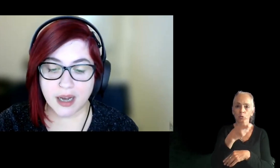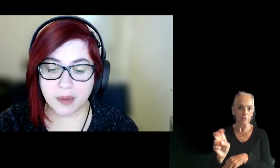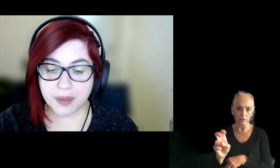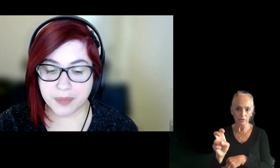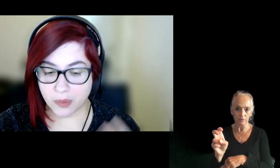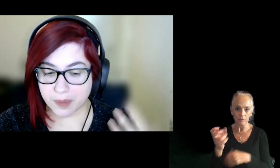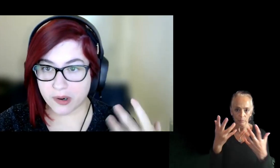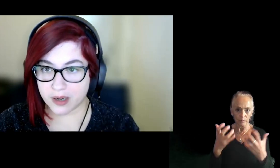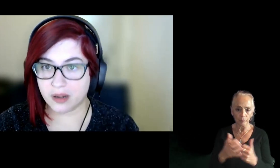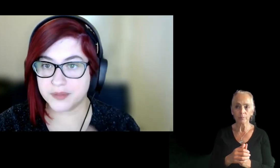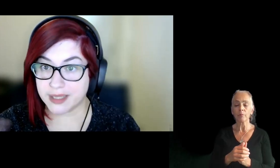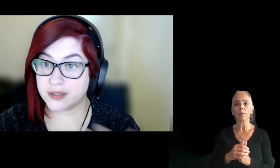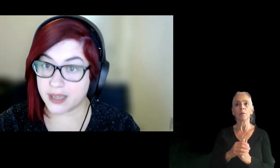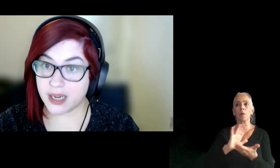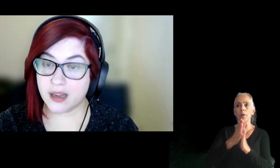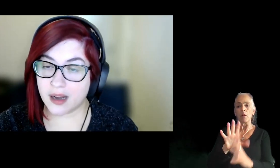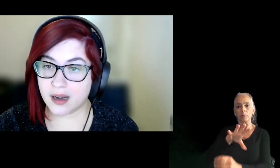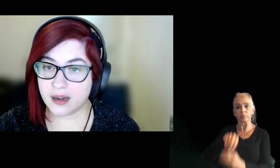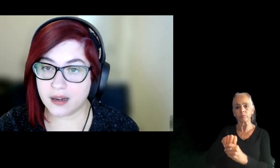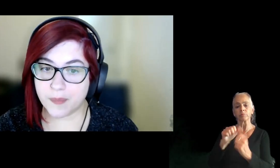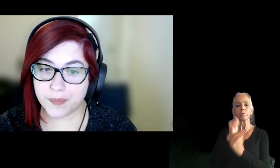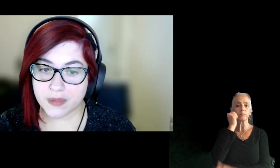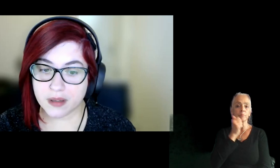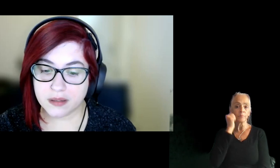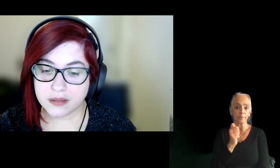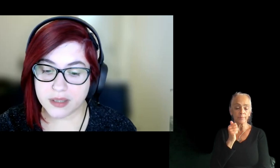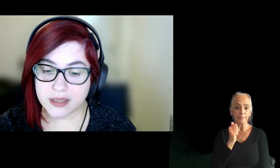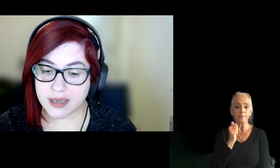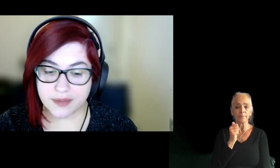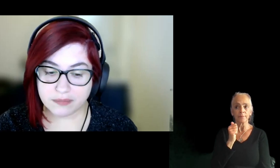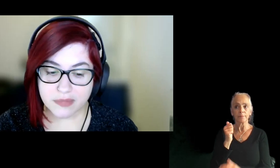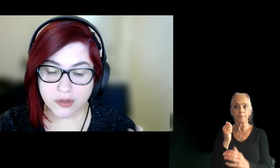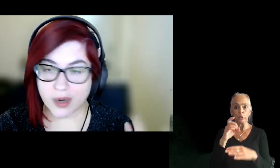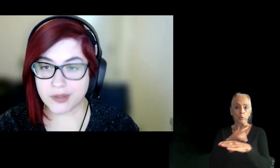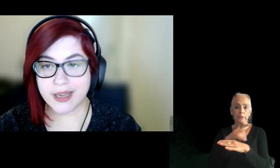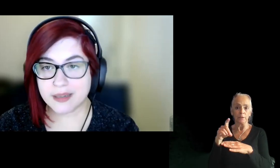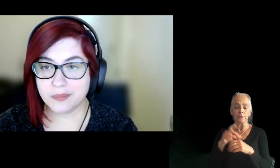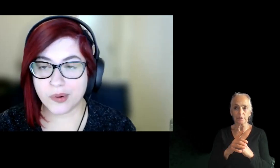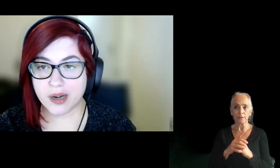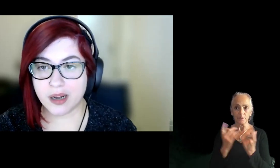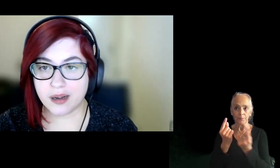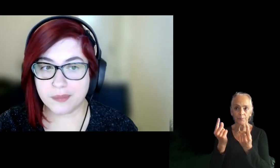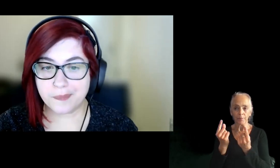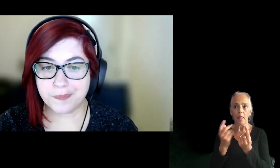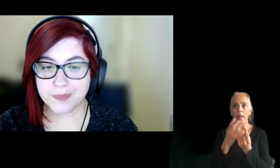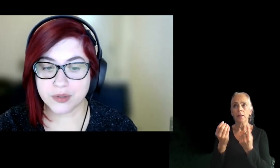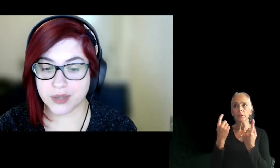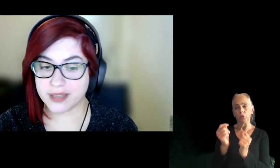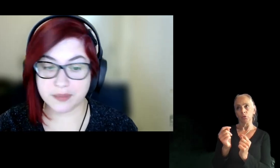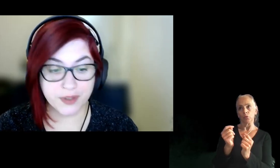Uh, but be more part of the day-to-day, uh, duties and even trying to get more, um,